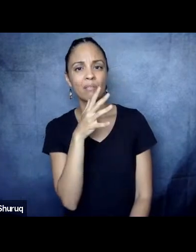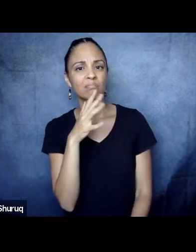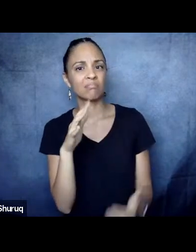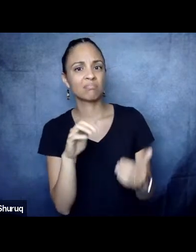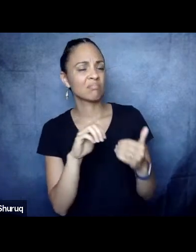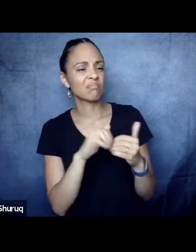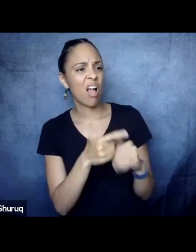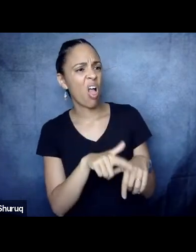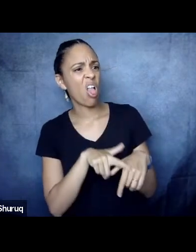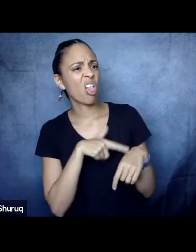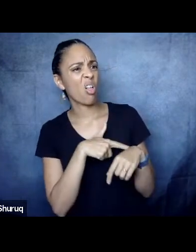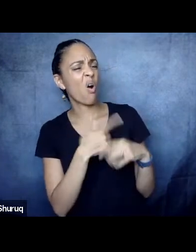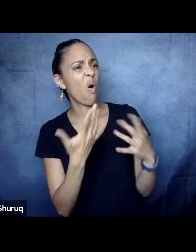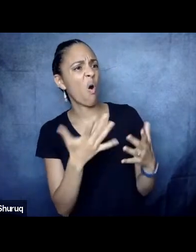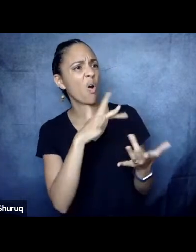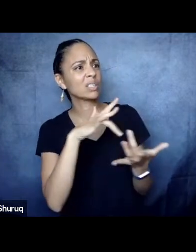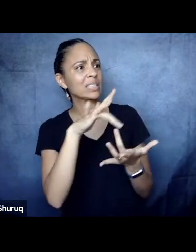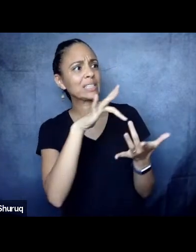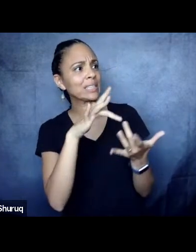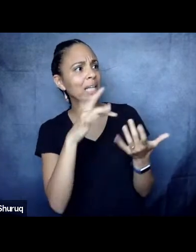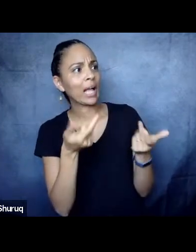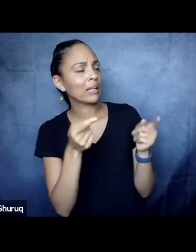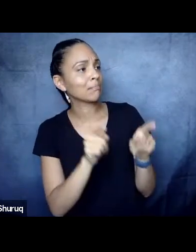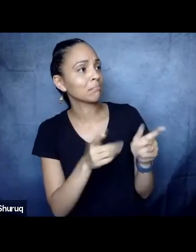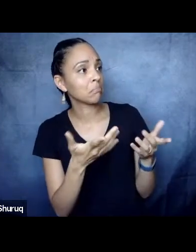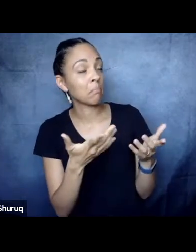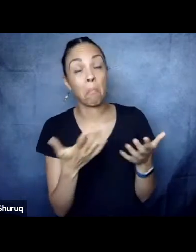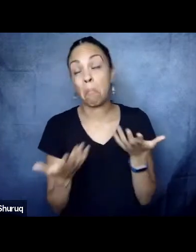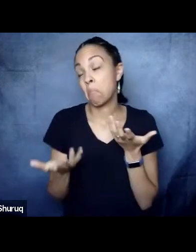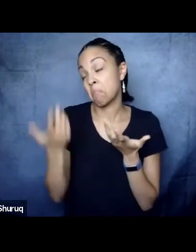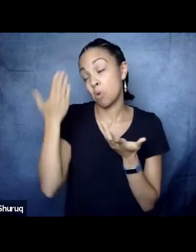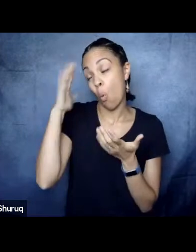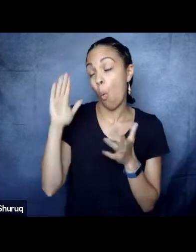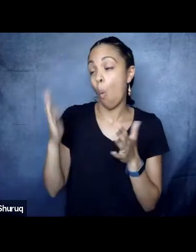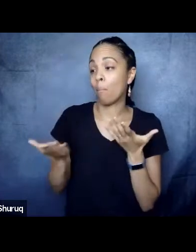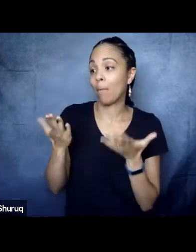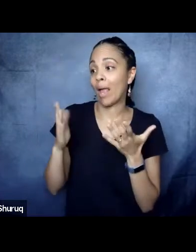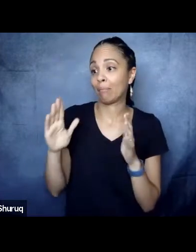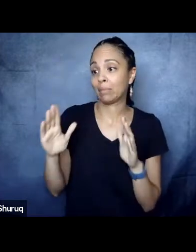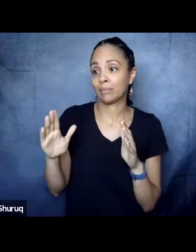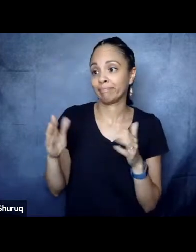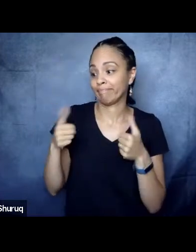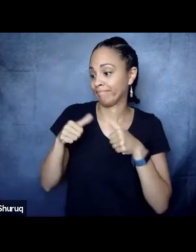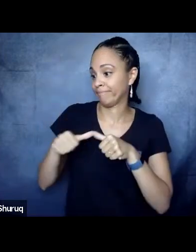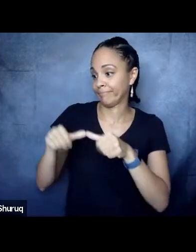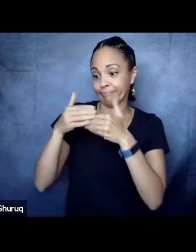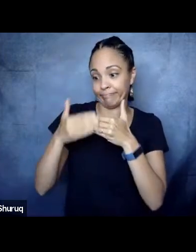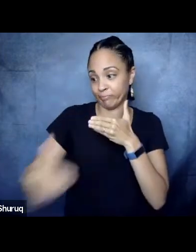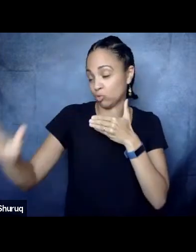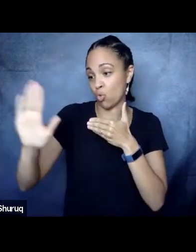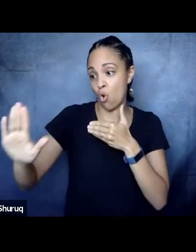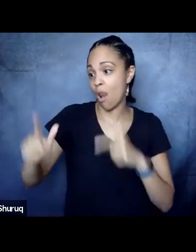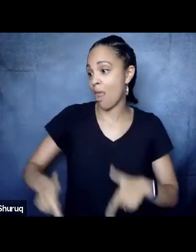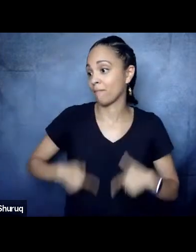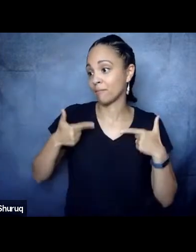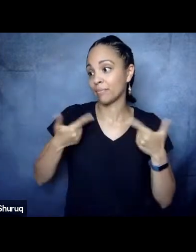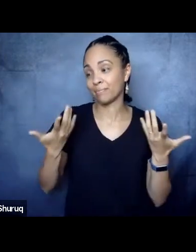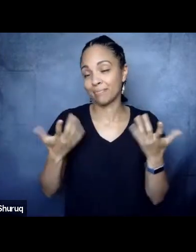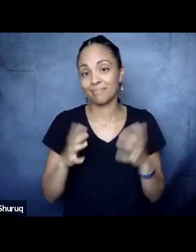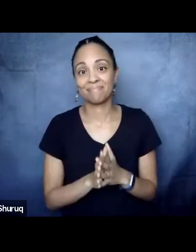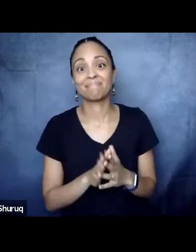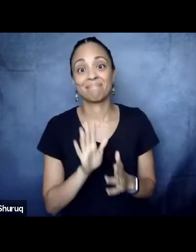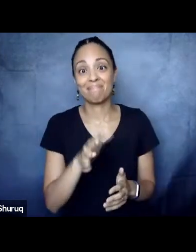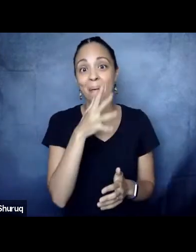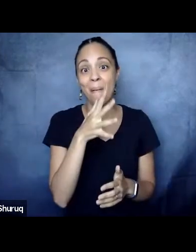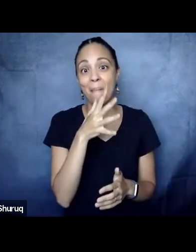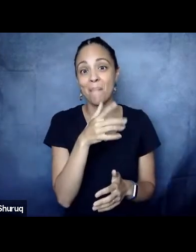she said, well, maybe her whole life. And she was absolutely right without even knowing. So she was prophetizing and she is a praying